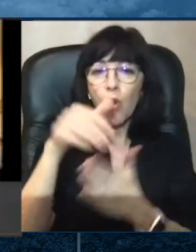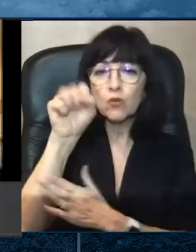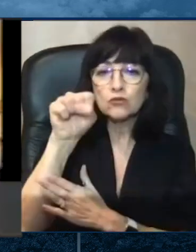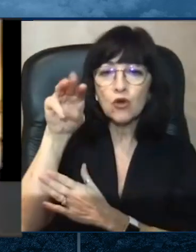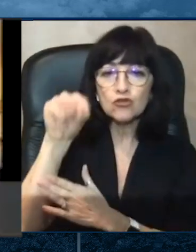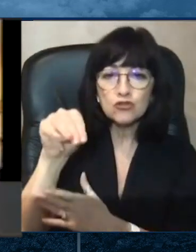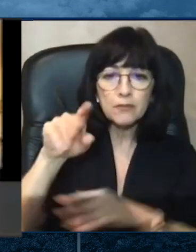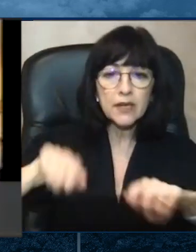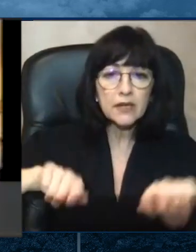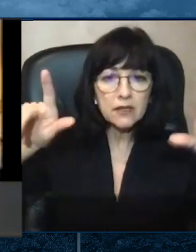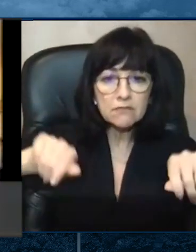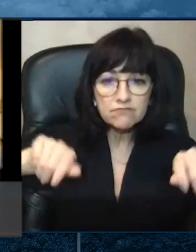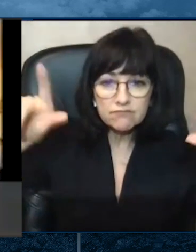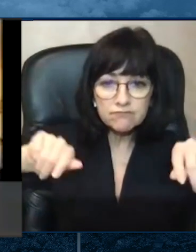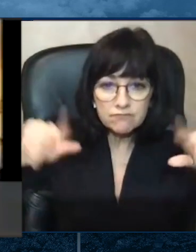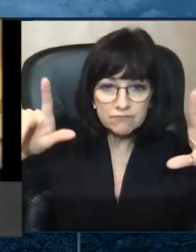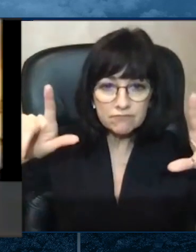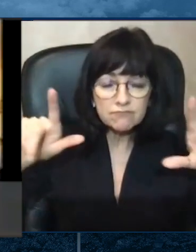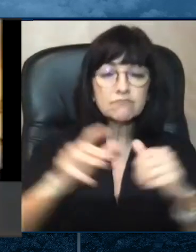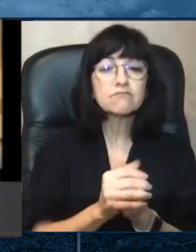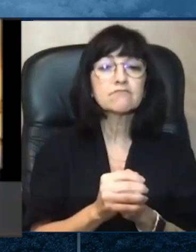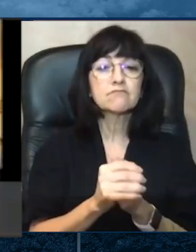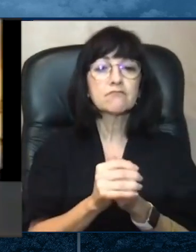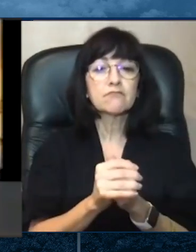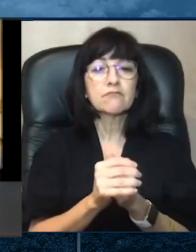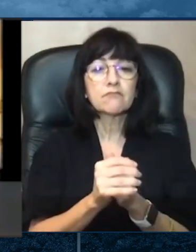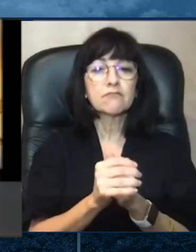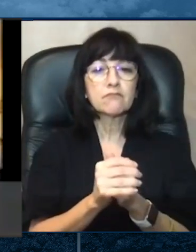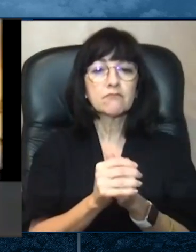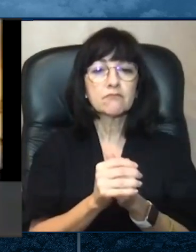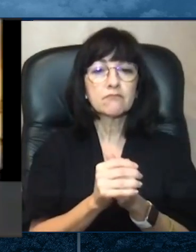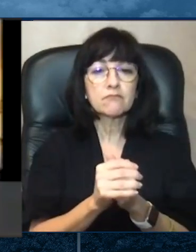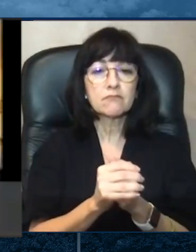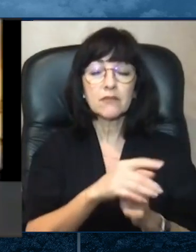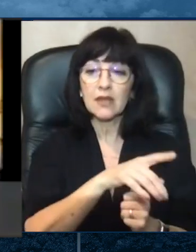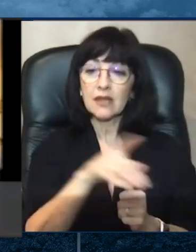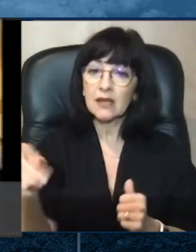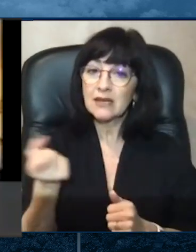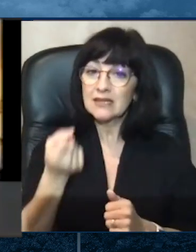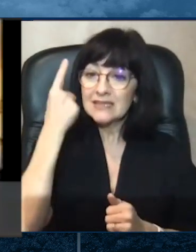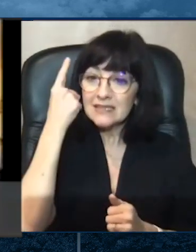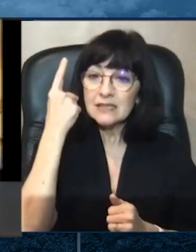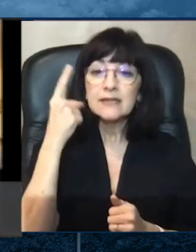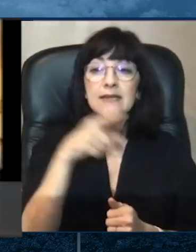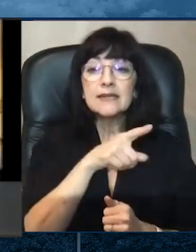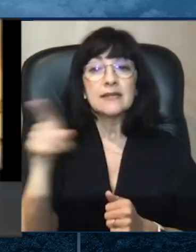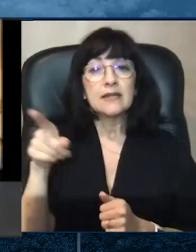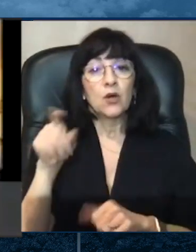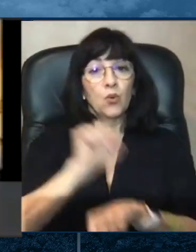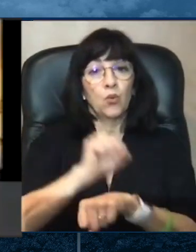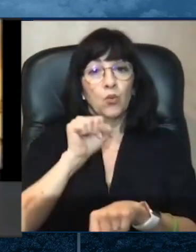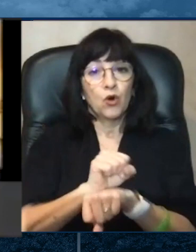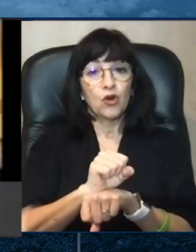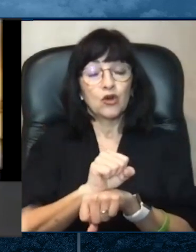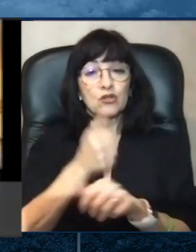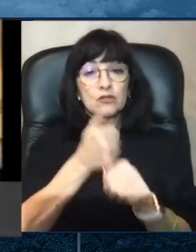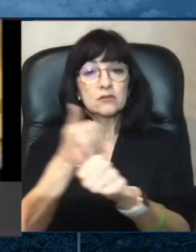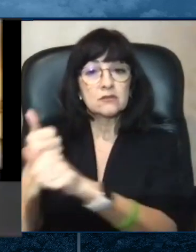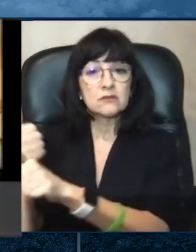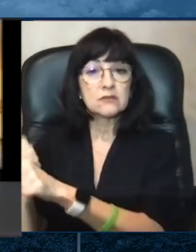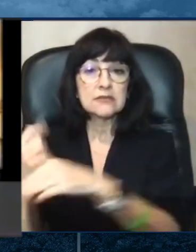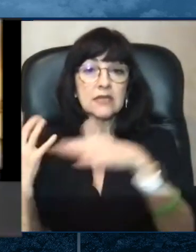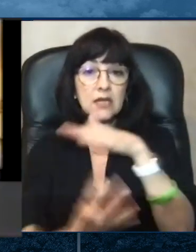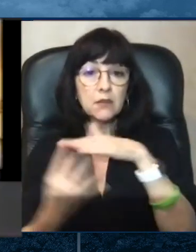Unlike many American workers, undocumented immigrants cannot count on the social safety network or if they lose their